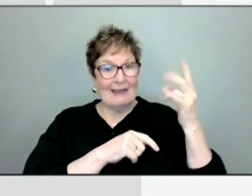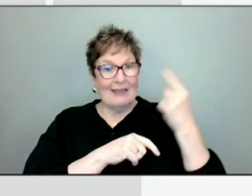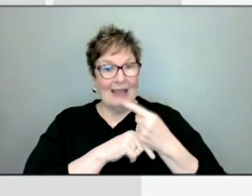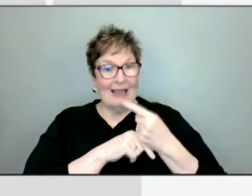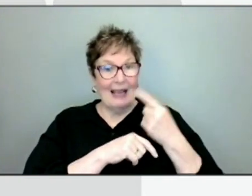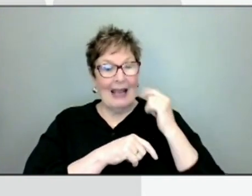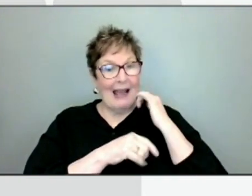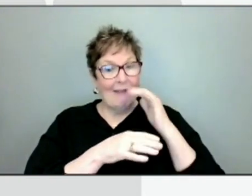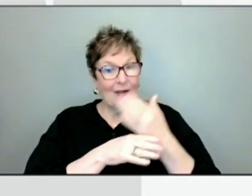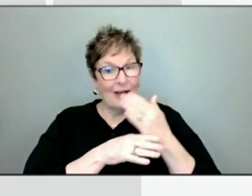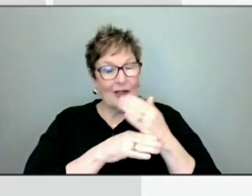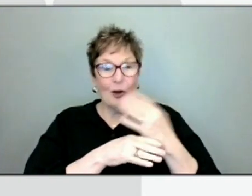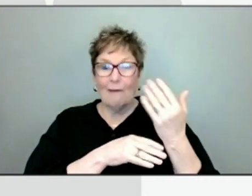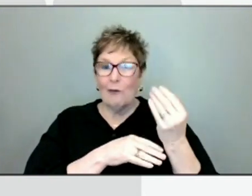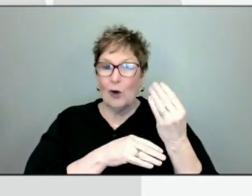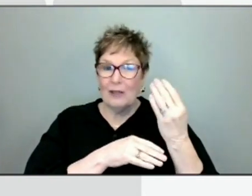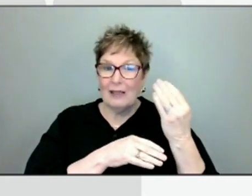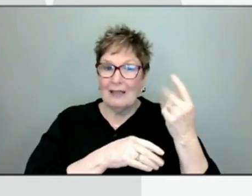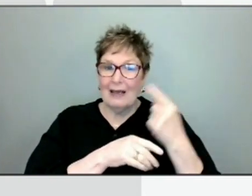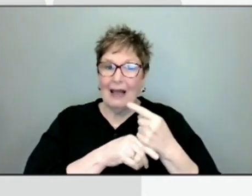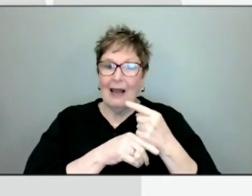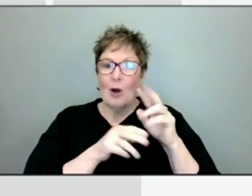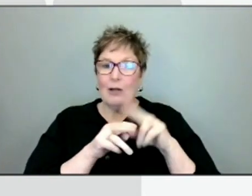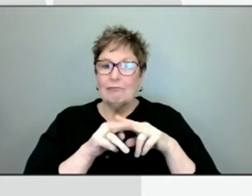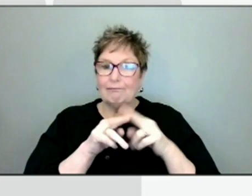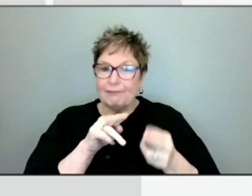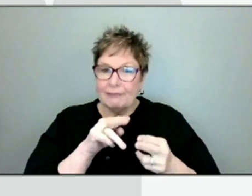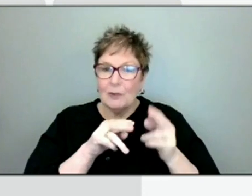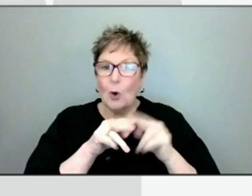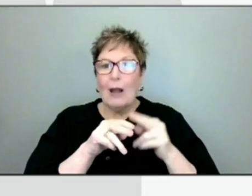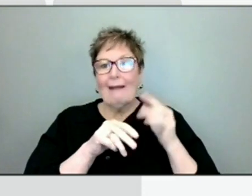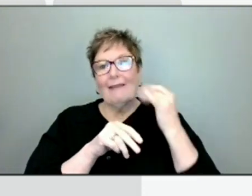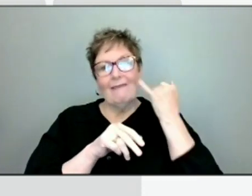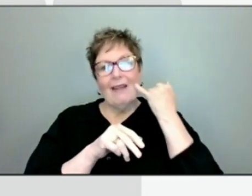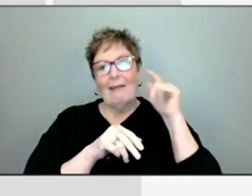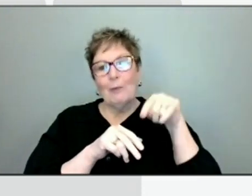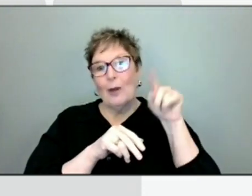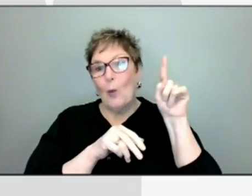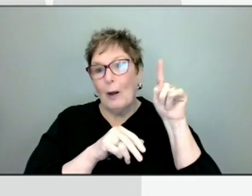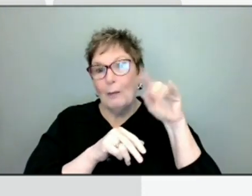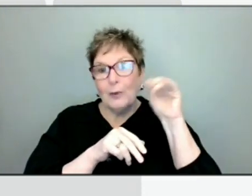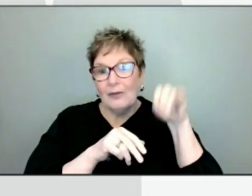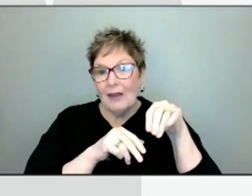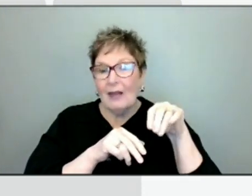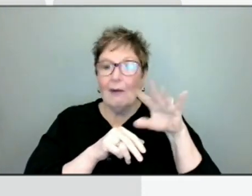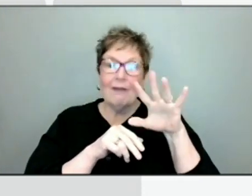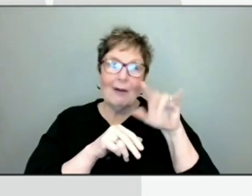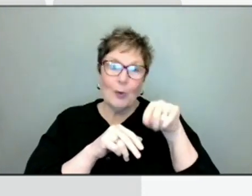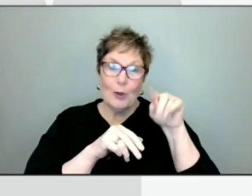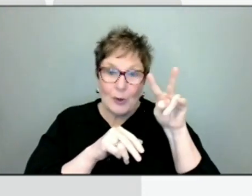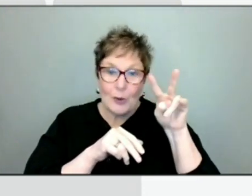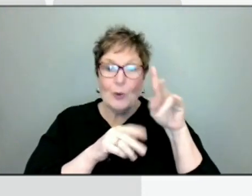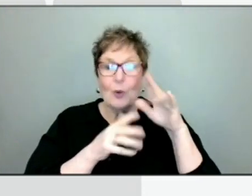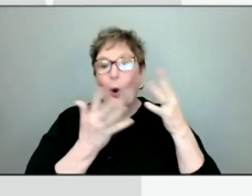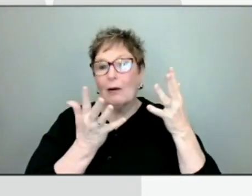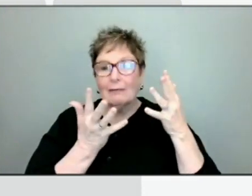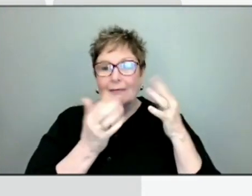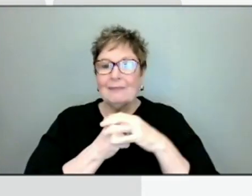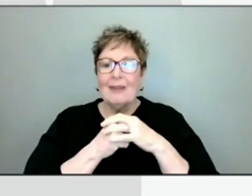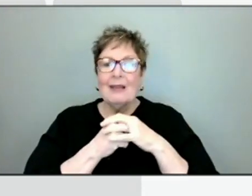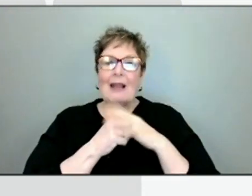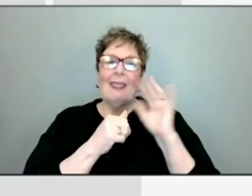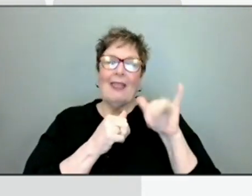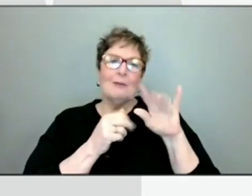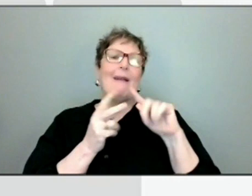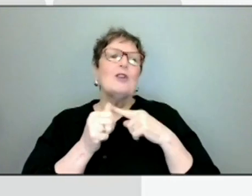and would it count if it's rounding down to five percent? For example, 5.1 percent, 5.2 percent. So that's